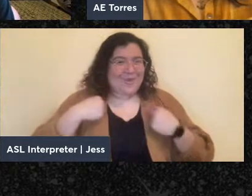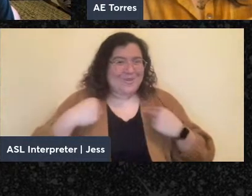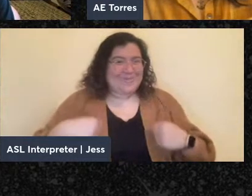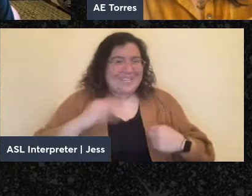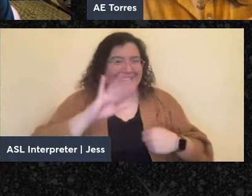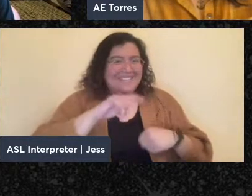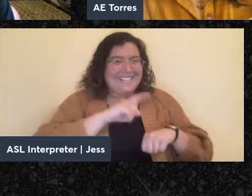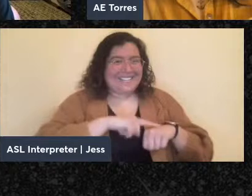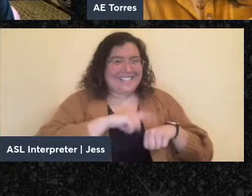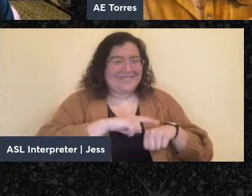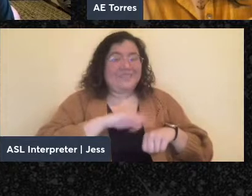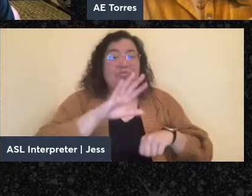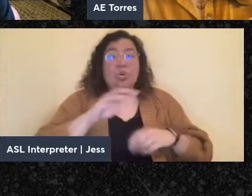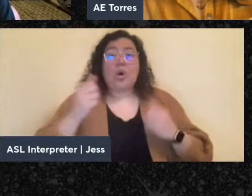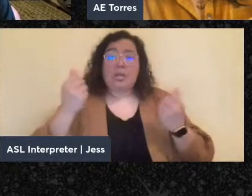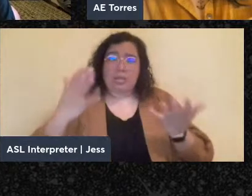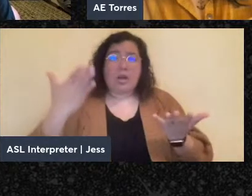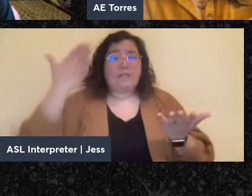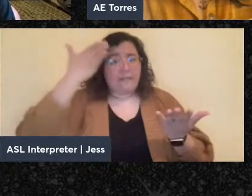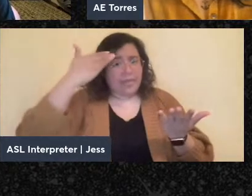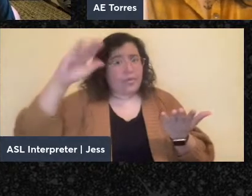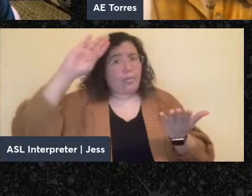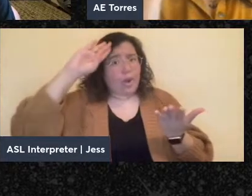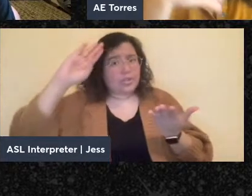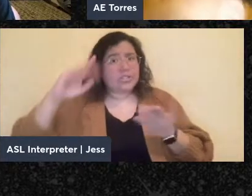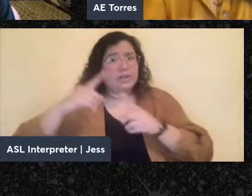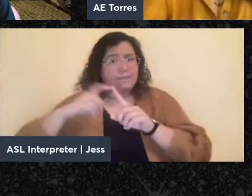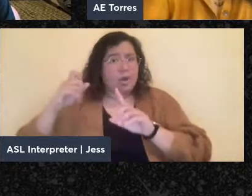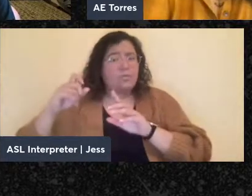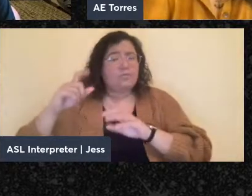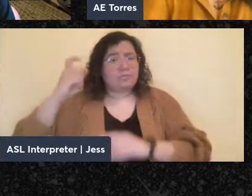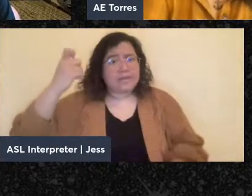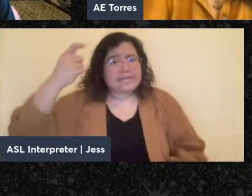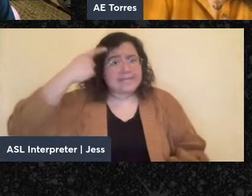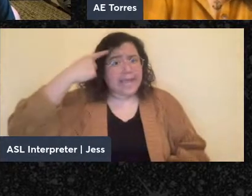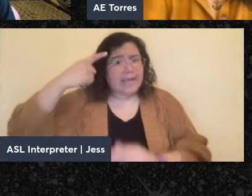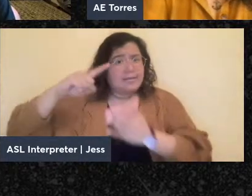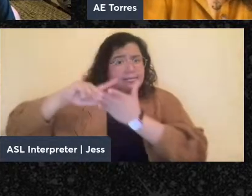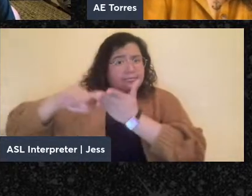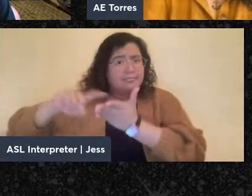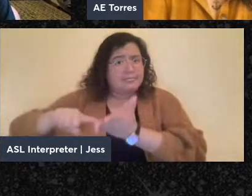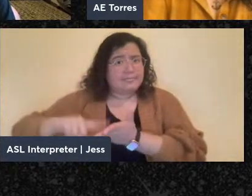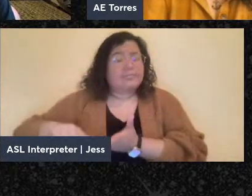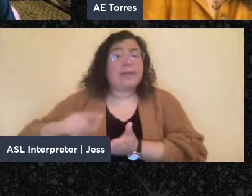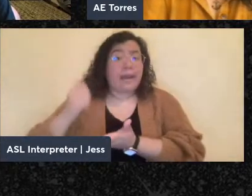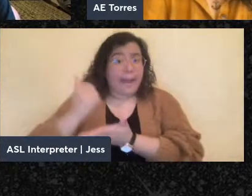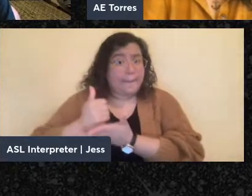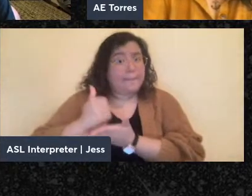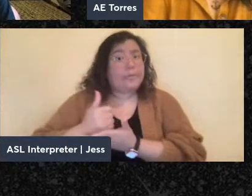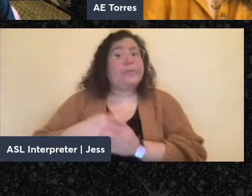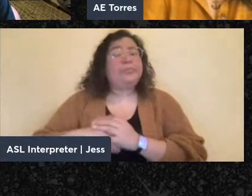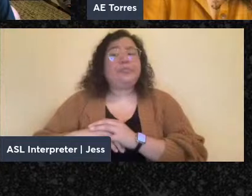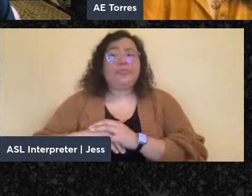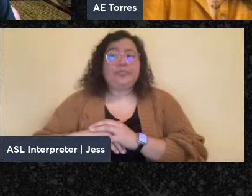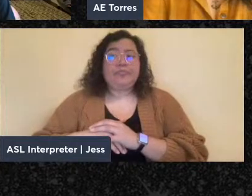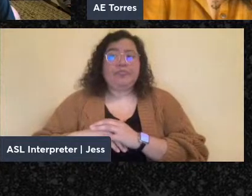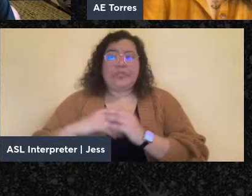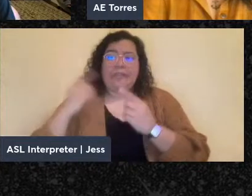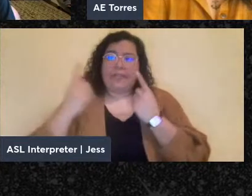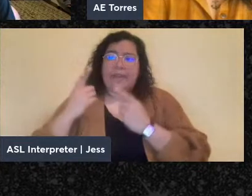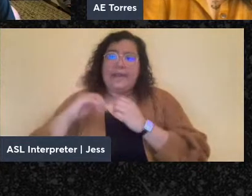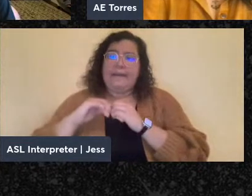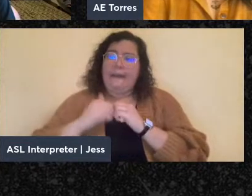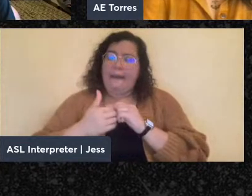a lot of anthropology on the rise of the state, for example, I think is so useful in thinking about ways in which